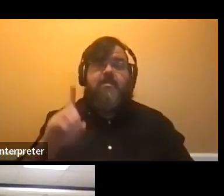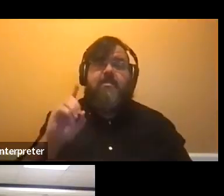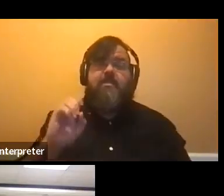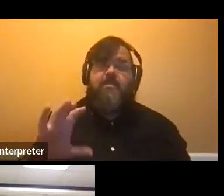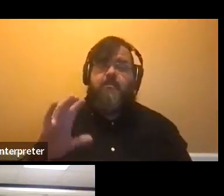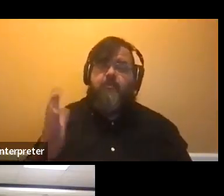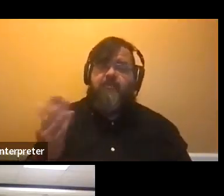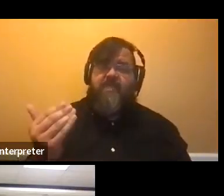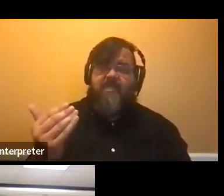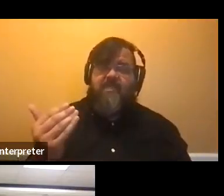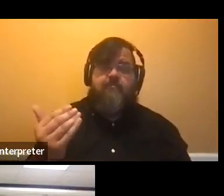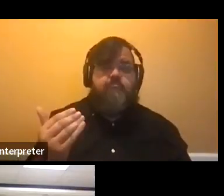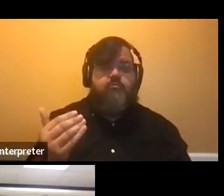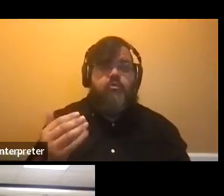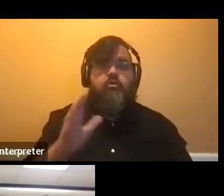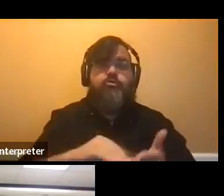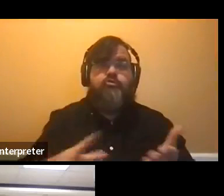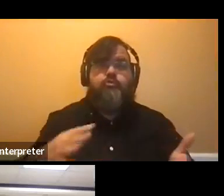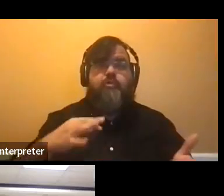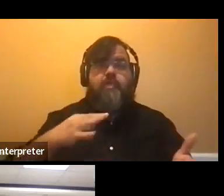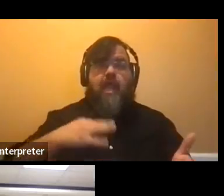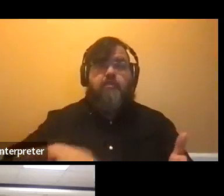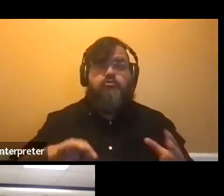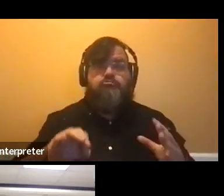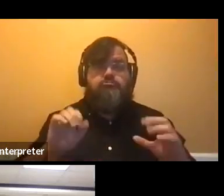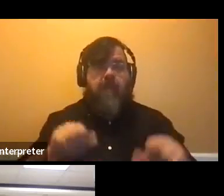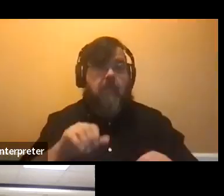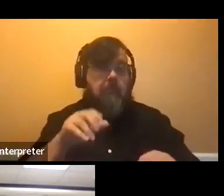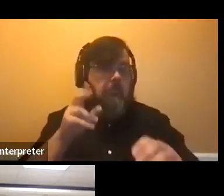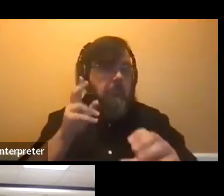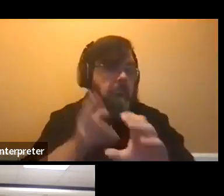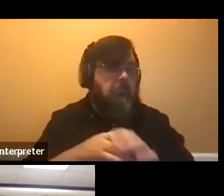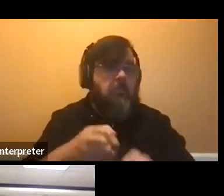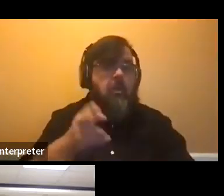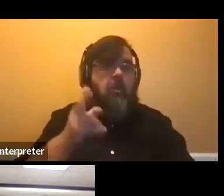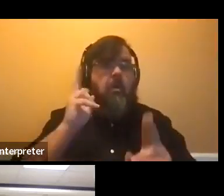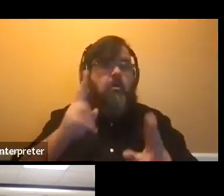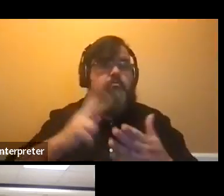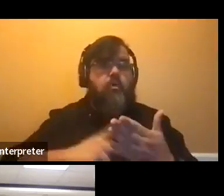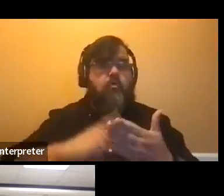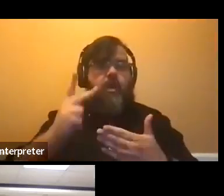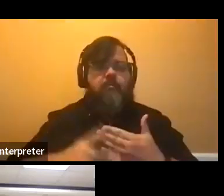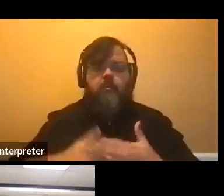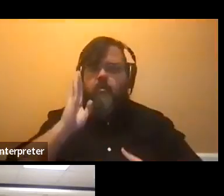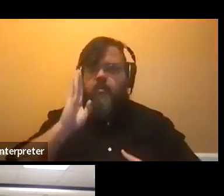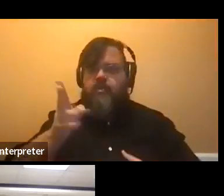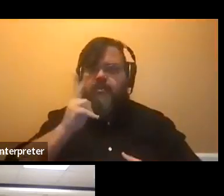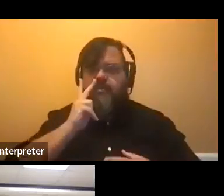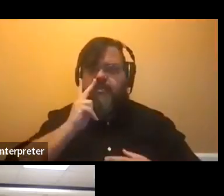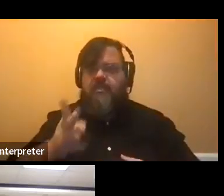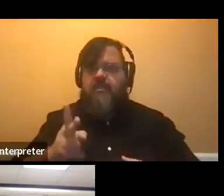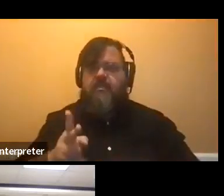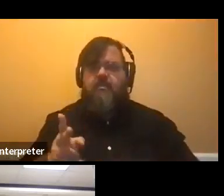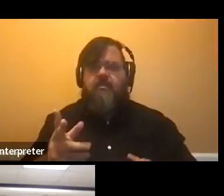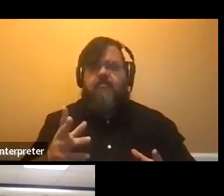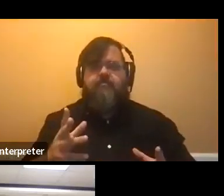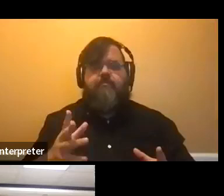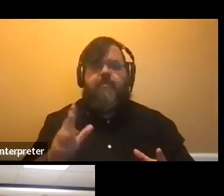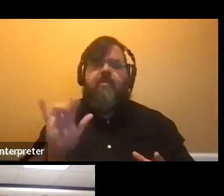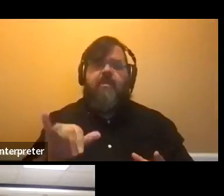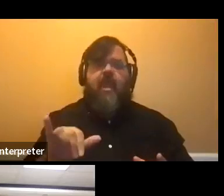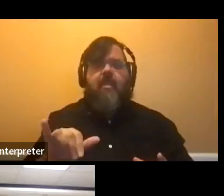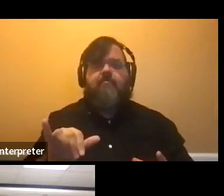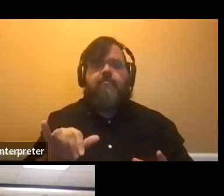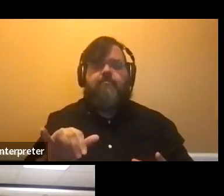students who are eligible to apply for the honors program, um, you're going to see your application form in what we call your new cards